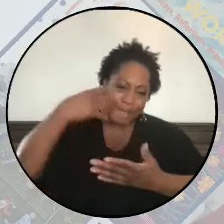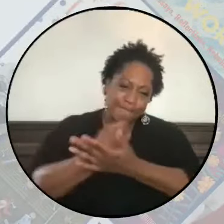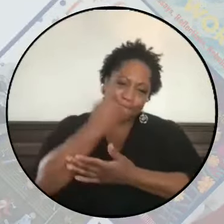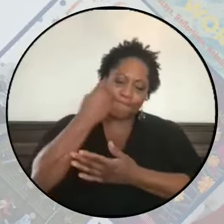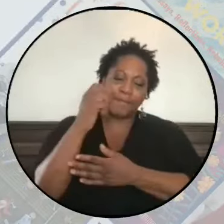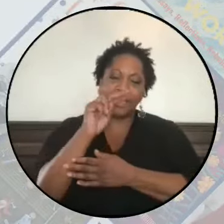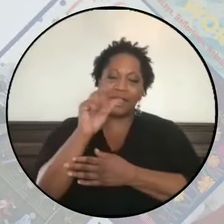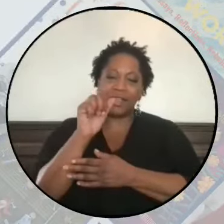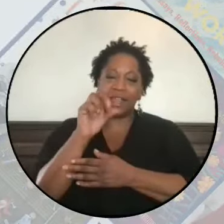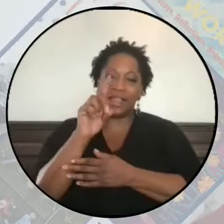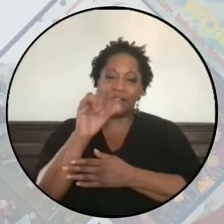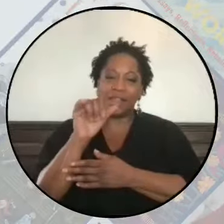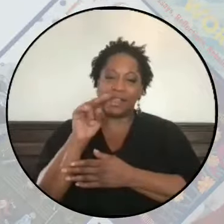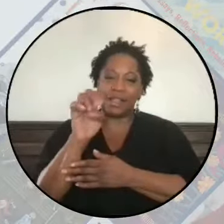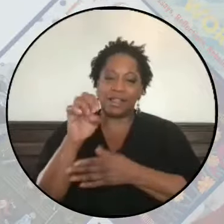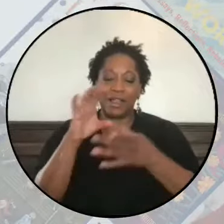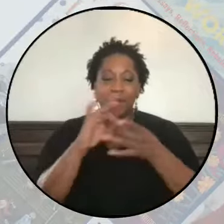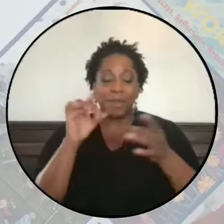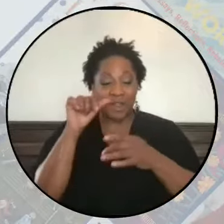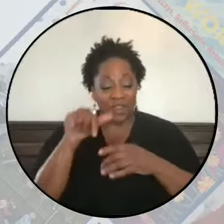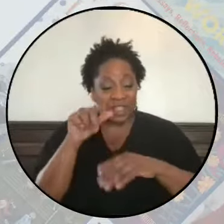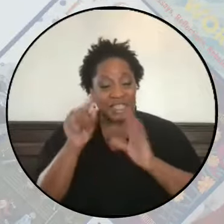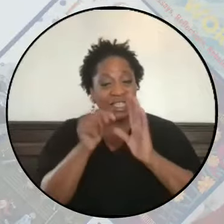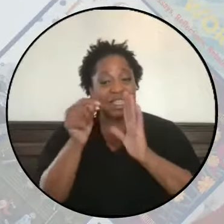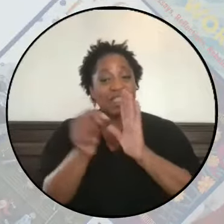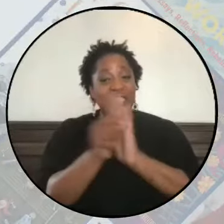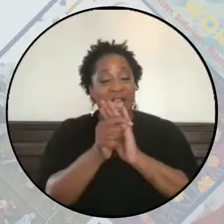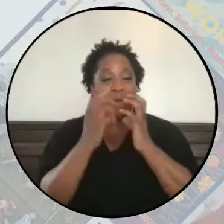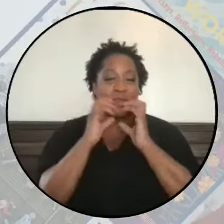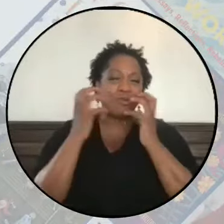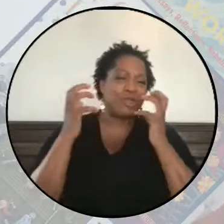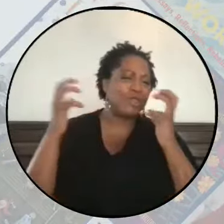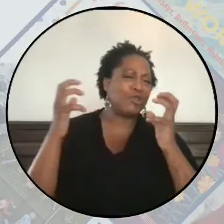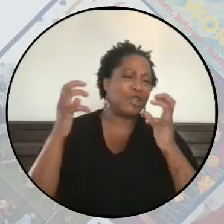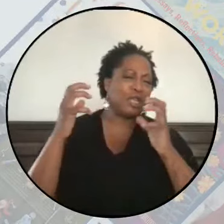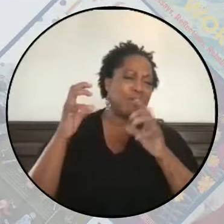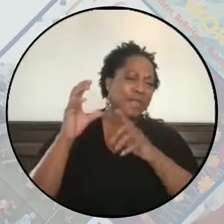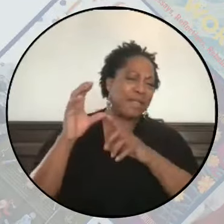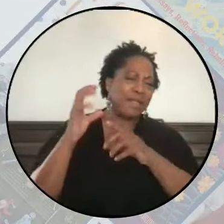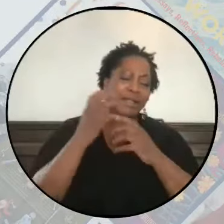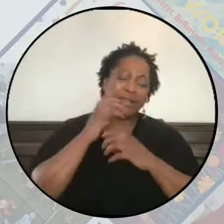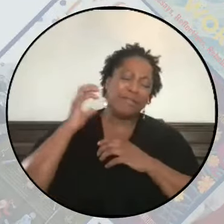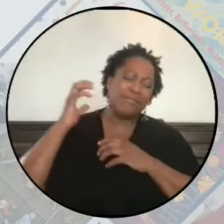Nadine mentioned and this is the time to be screaming at the top of our lungs.